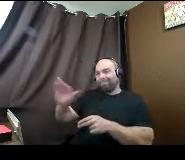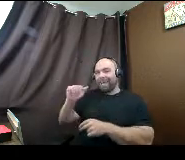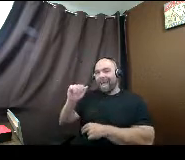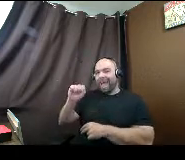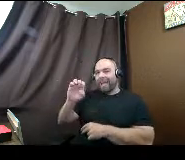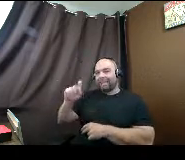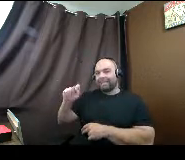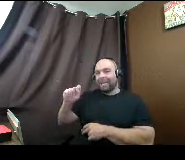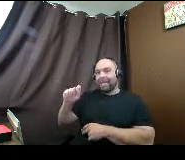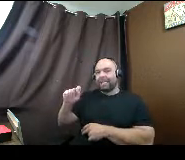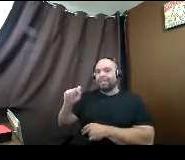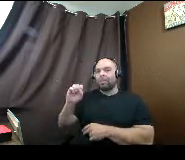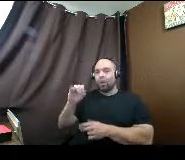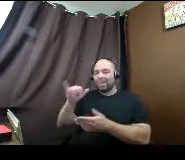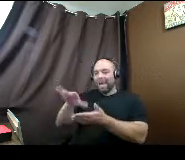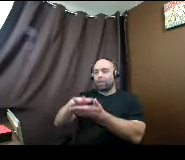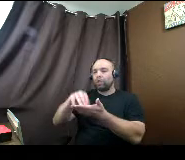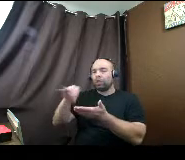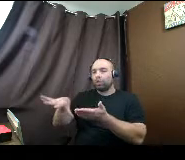So it's the student's asset then.